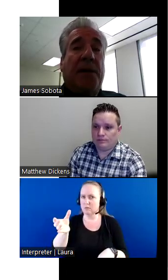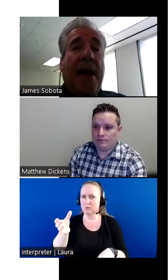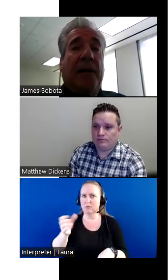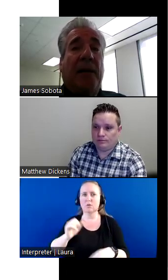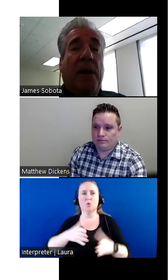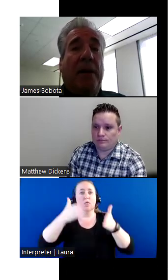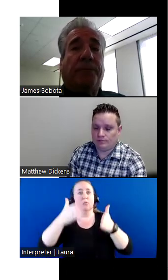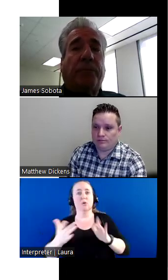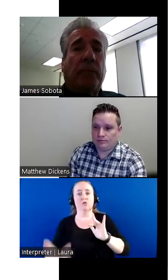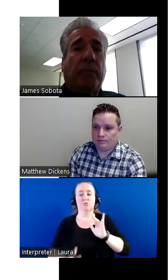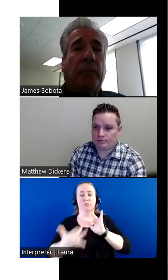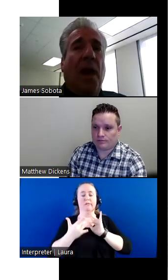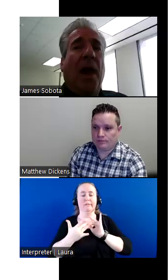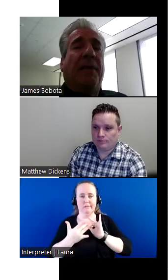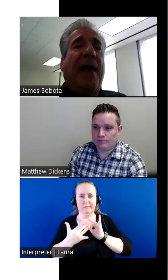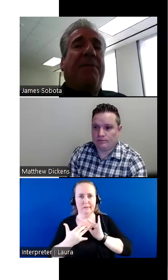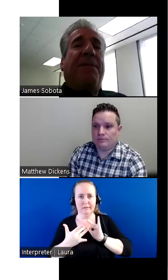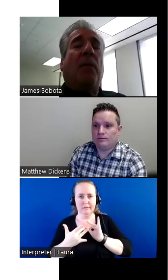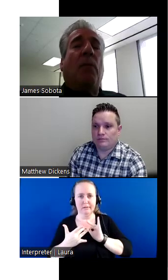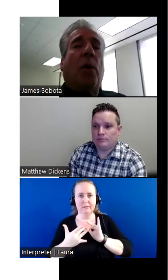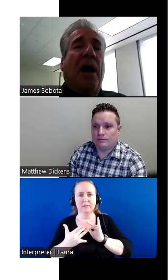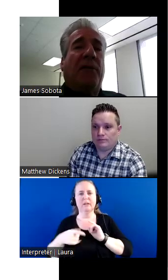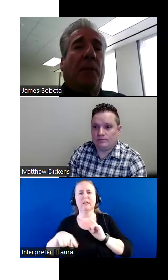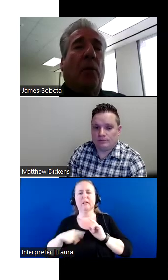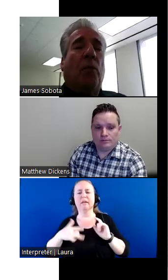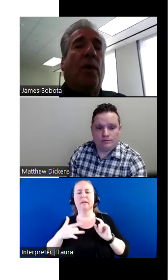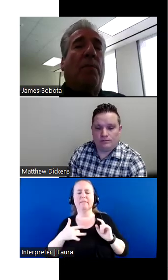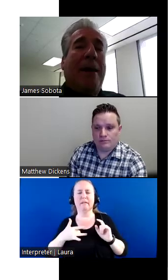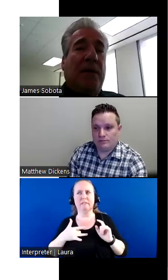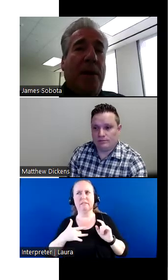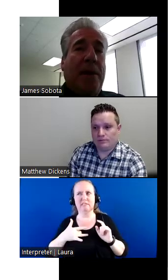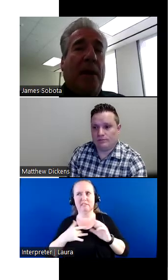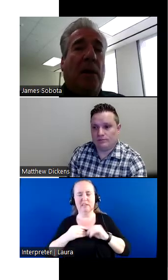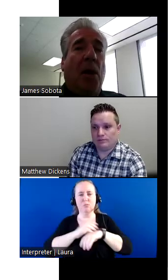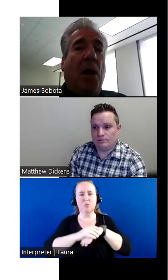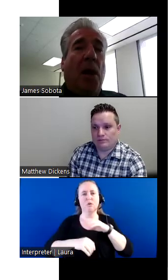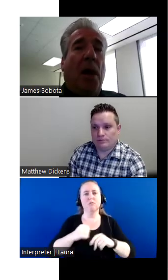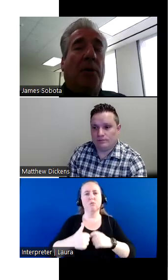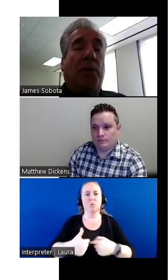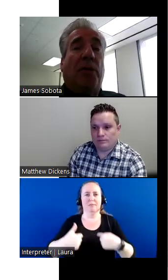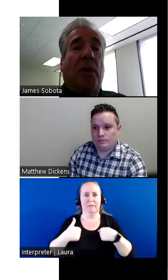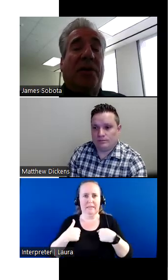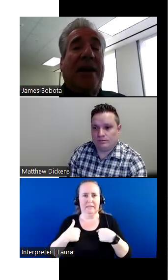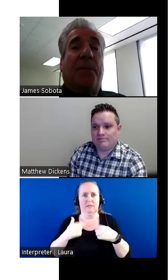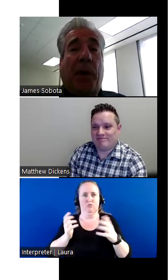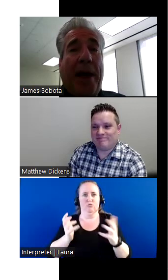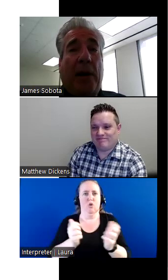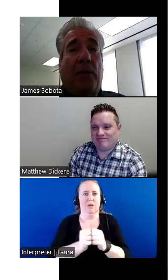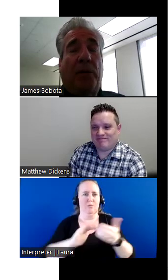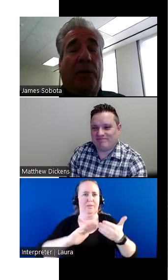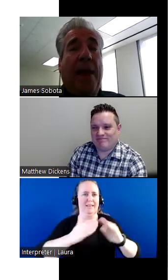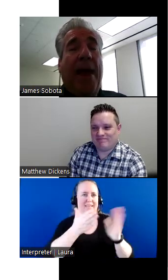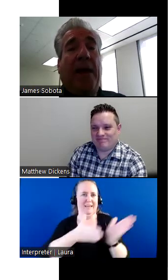that contacted me. They felt more comfortable with me speaking, uh, to their city